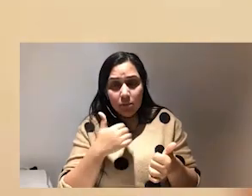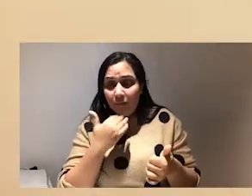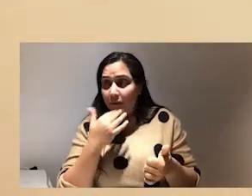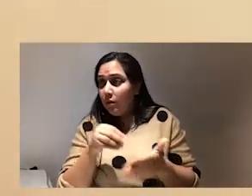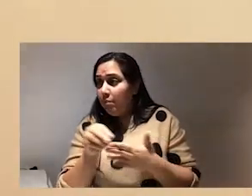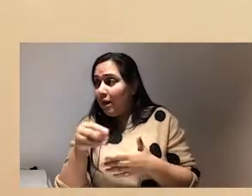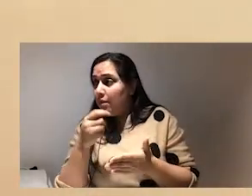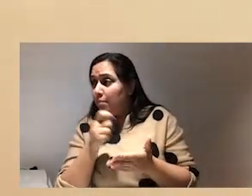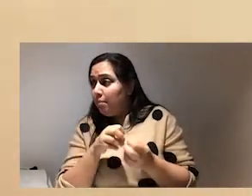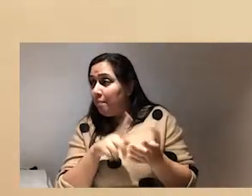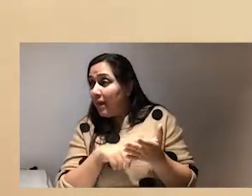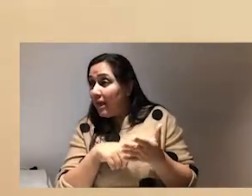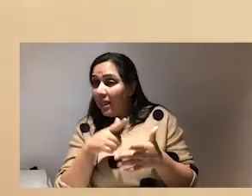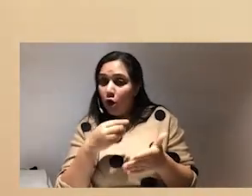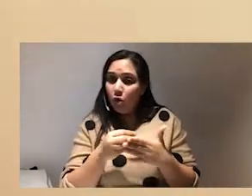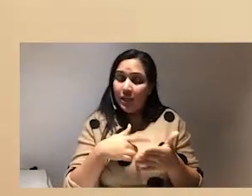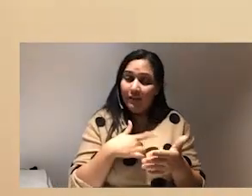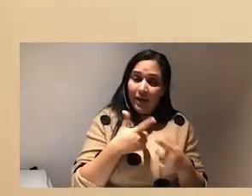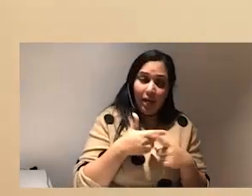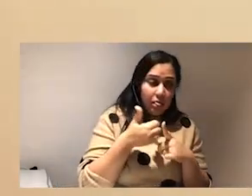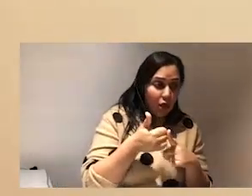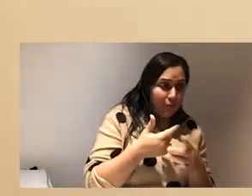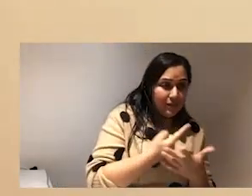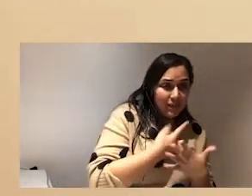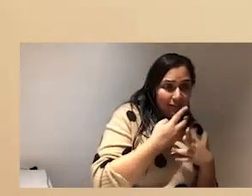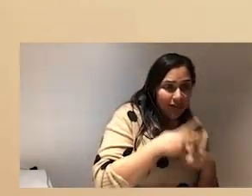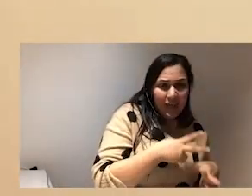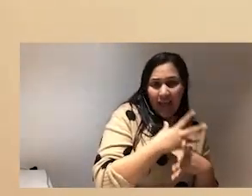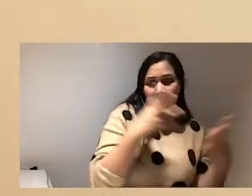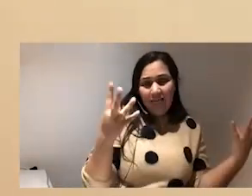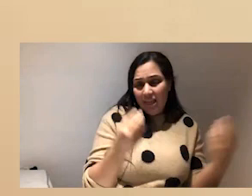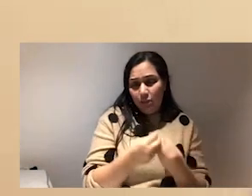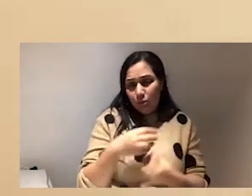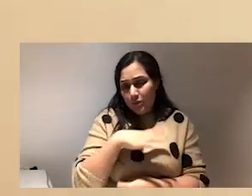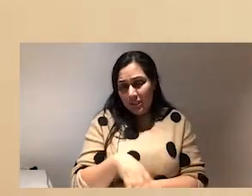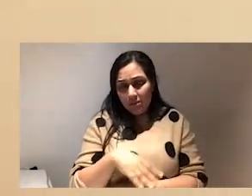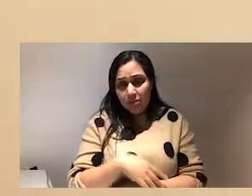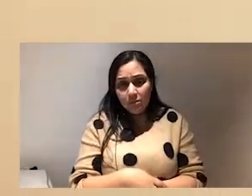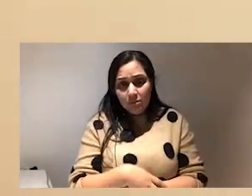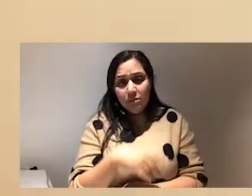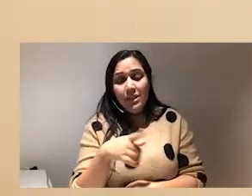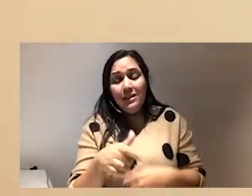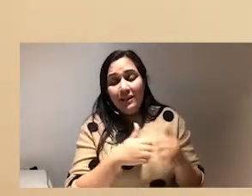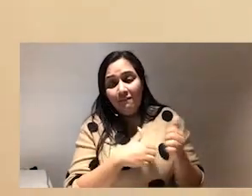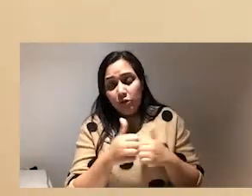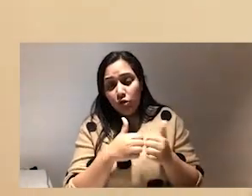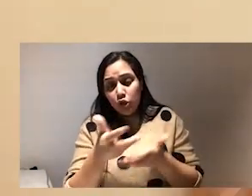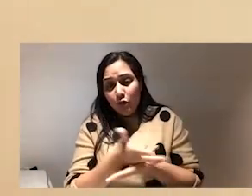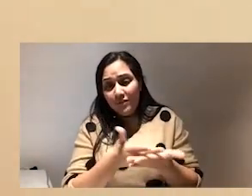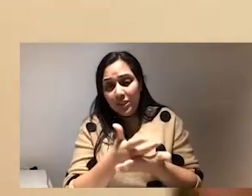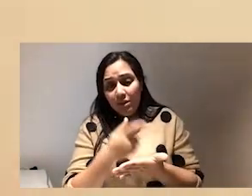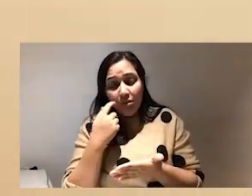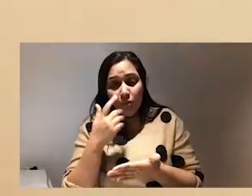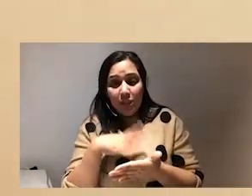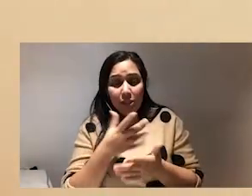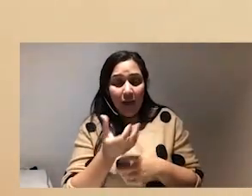bills cost of living but um therapy and self-care and anything else that you may need emergency for like that's the infrastructure conversations that i think we need to be